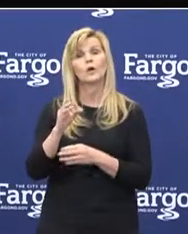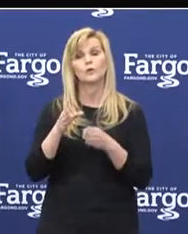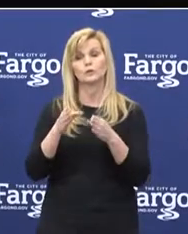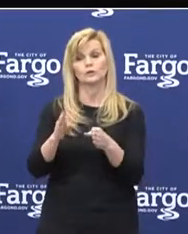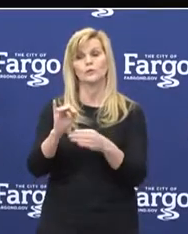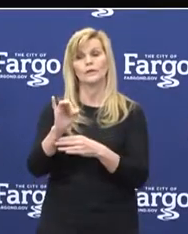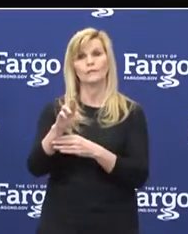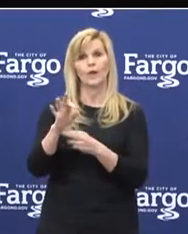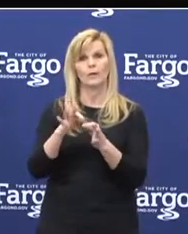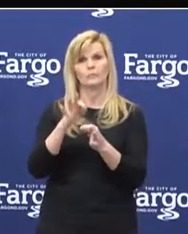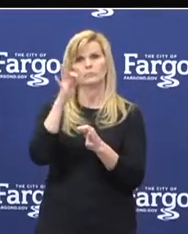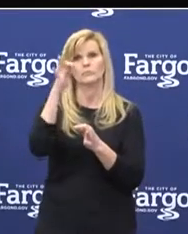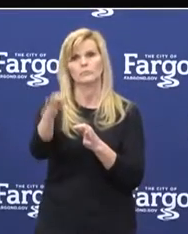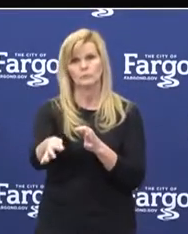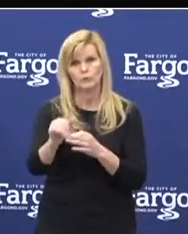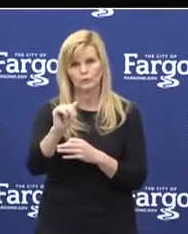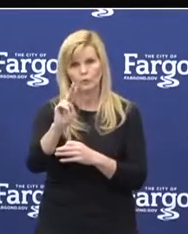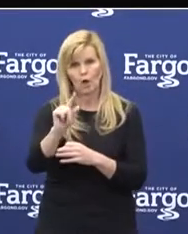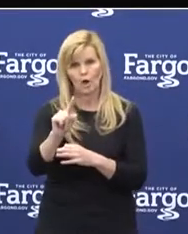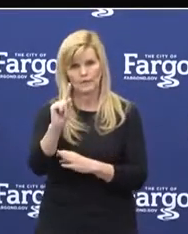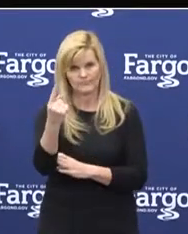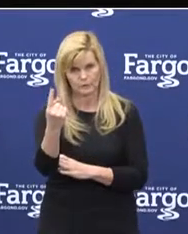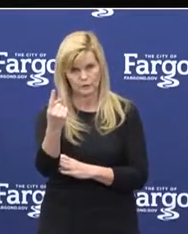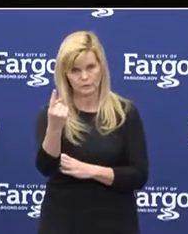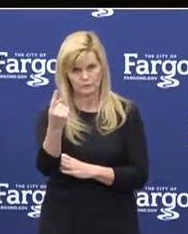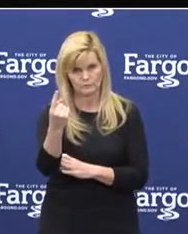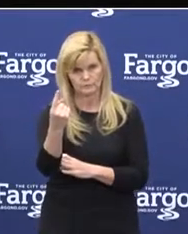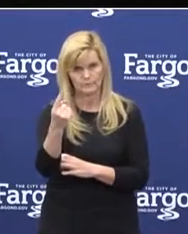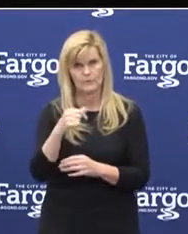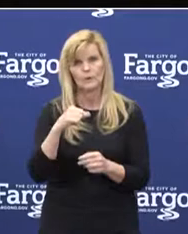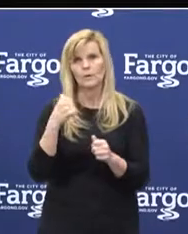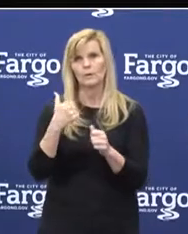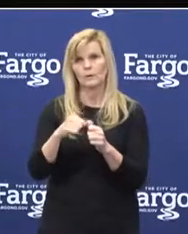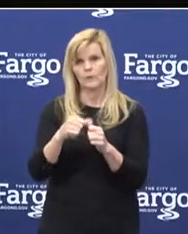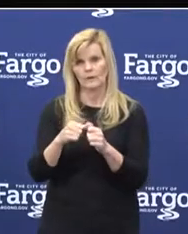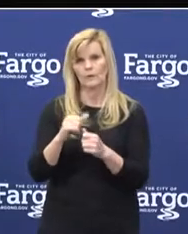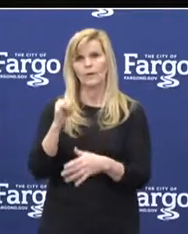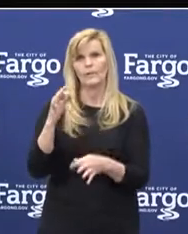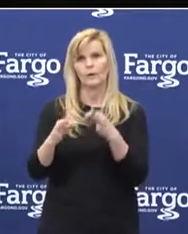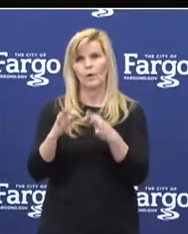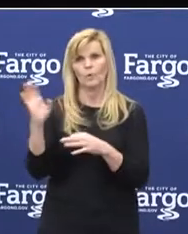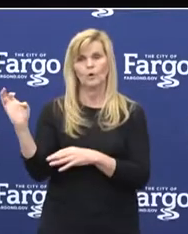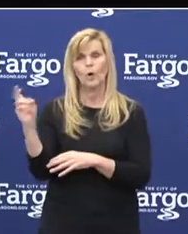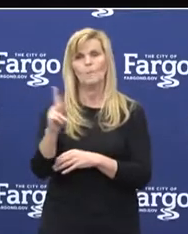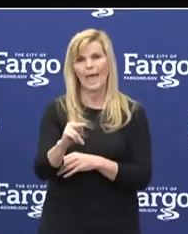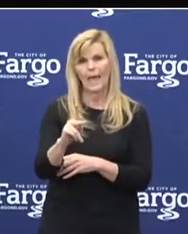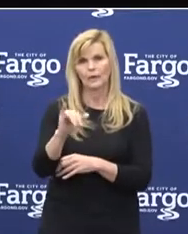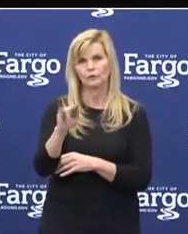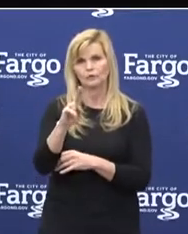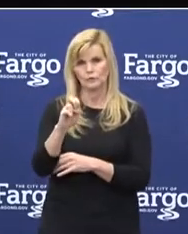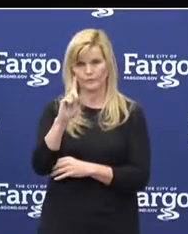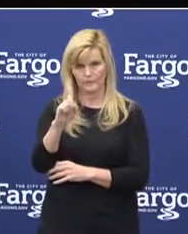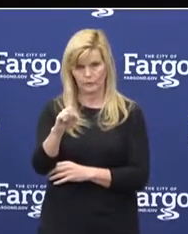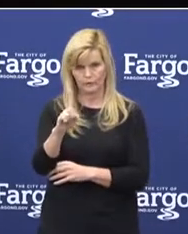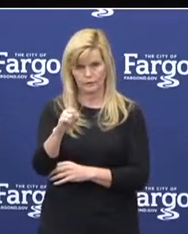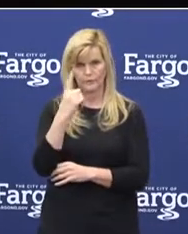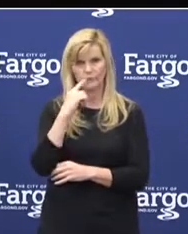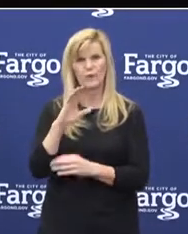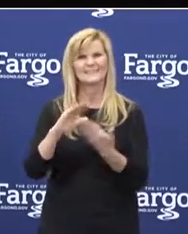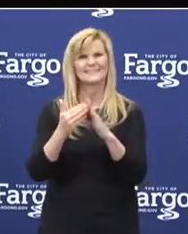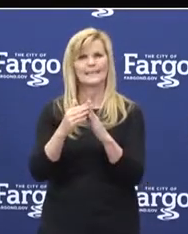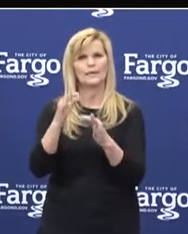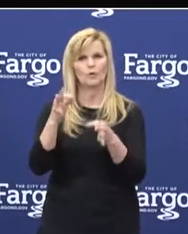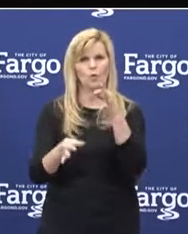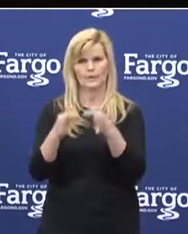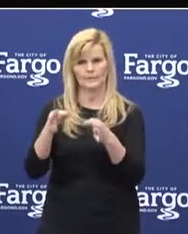rescheduled to August 1st, and a reminder that Municipal Court is scheduled to return on June 1st. There will be